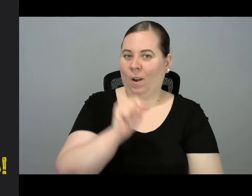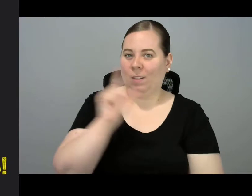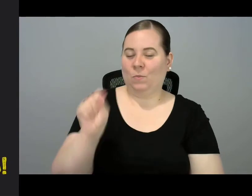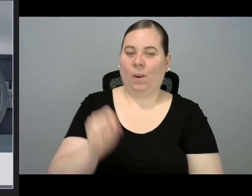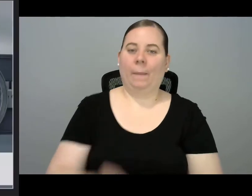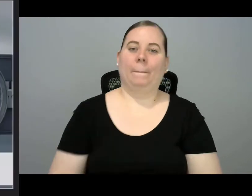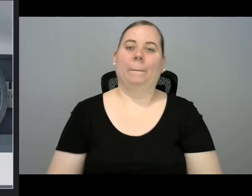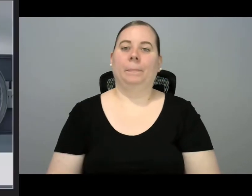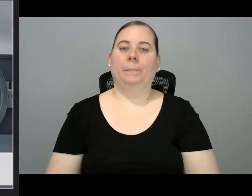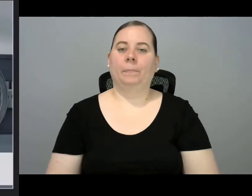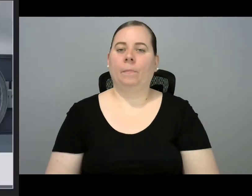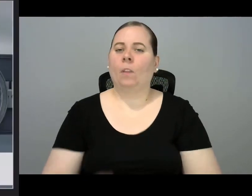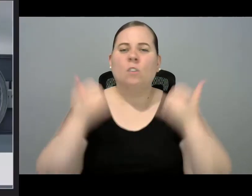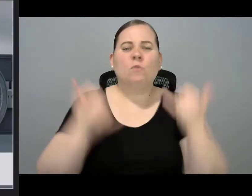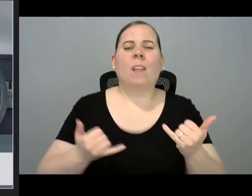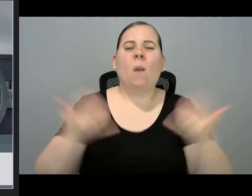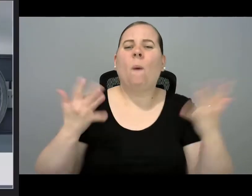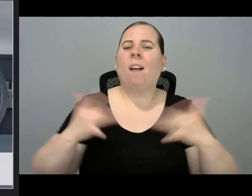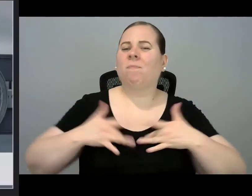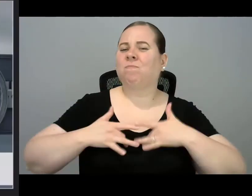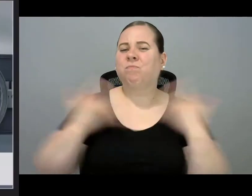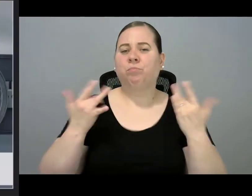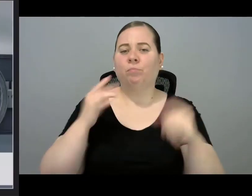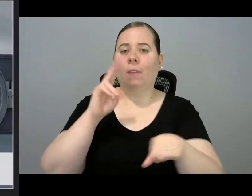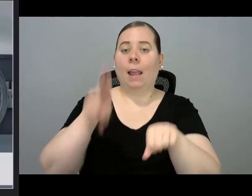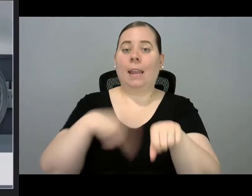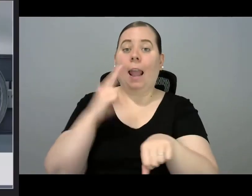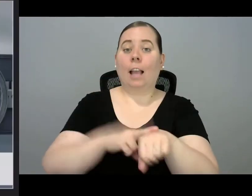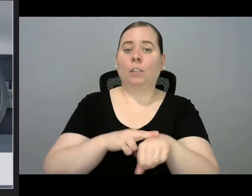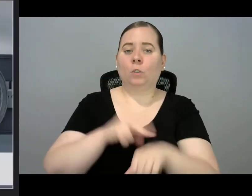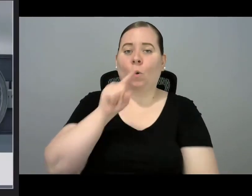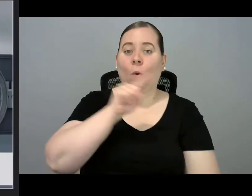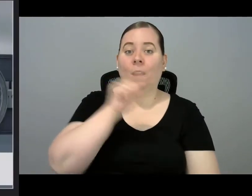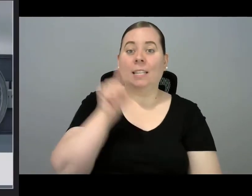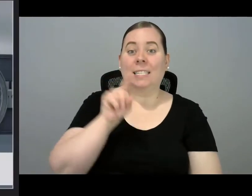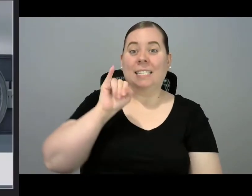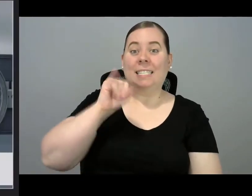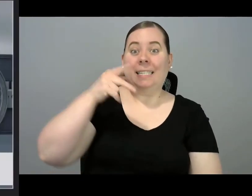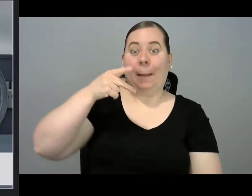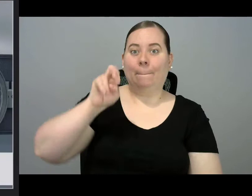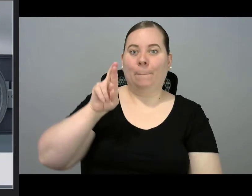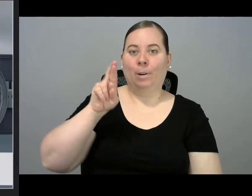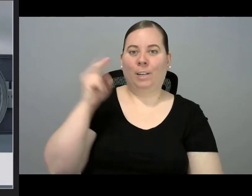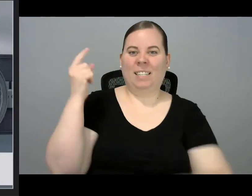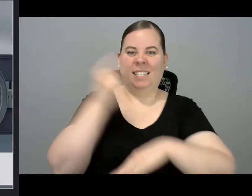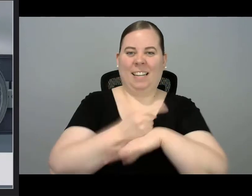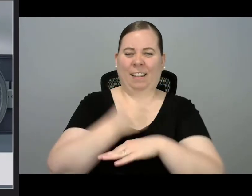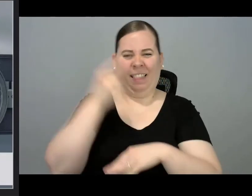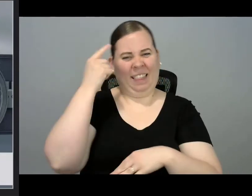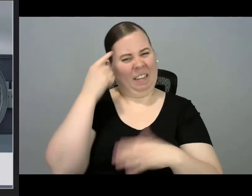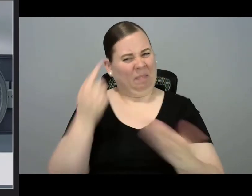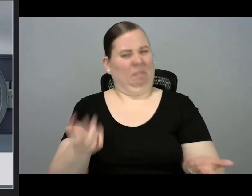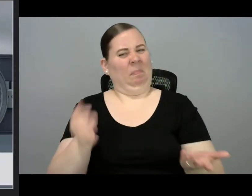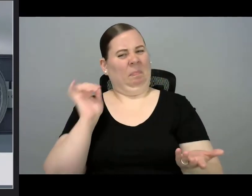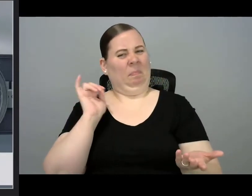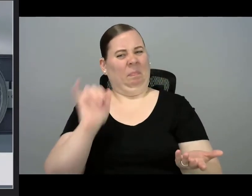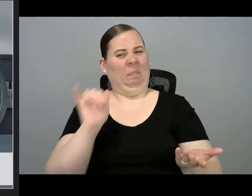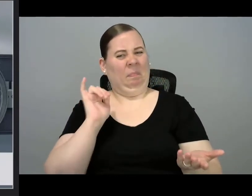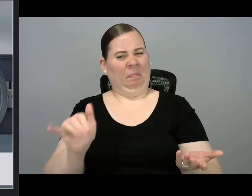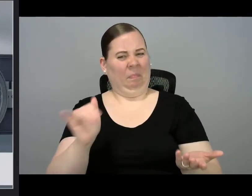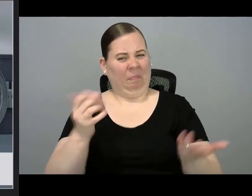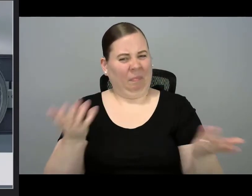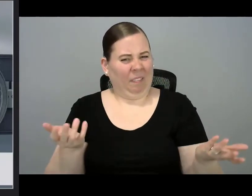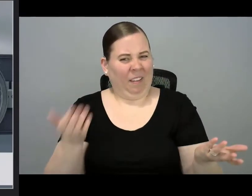National Zipper Day. Today celebrates something we often don't think of and automatically take for granted.